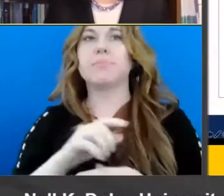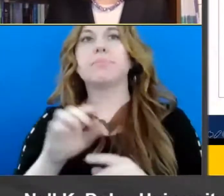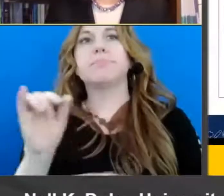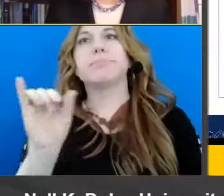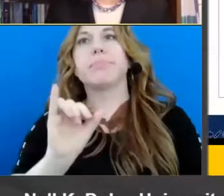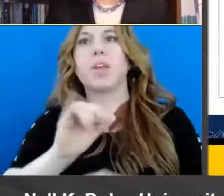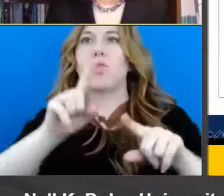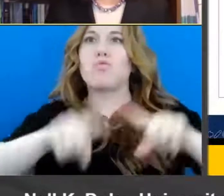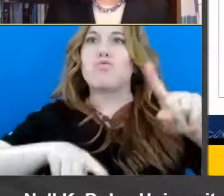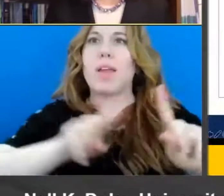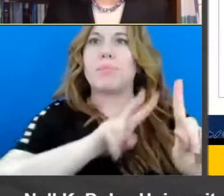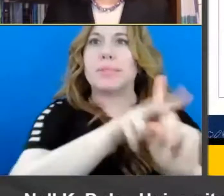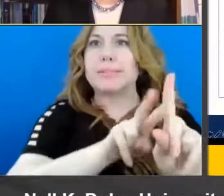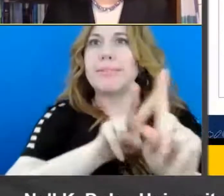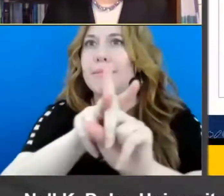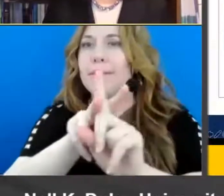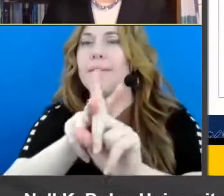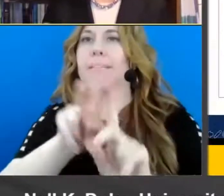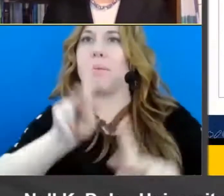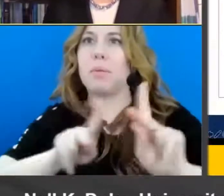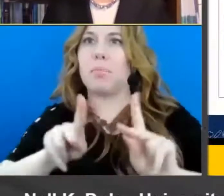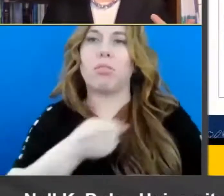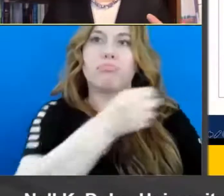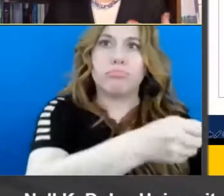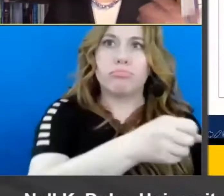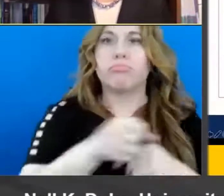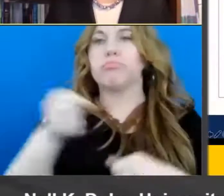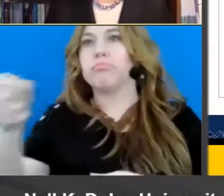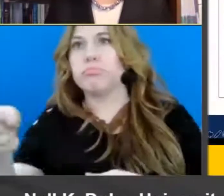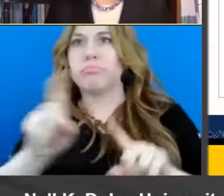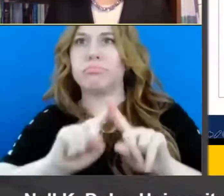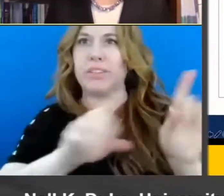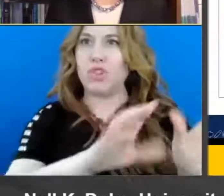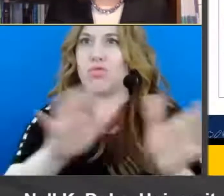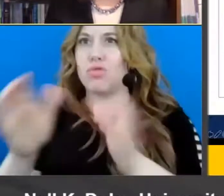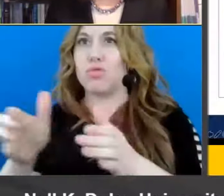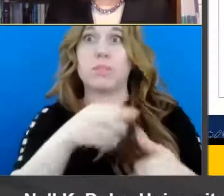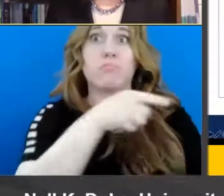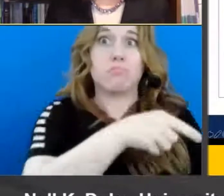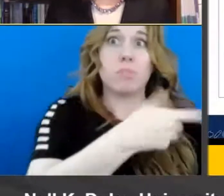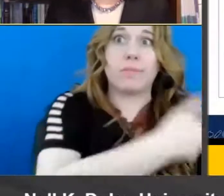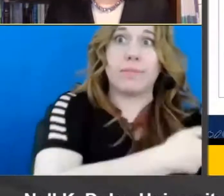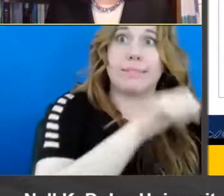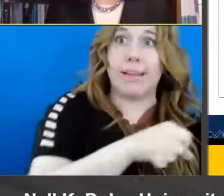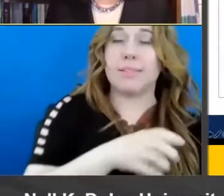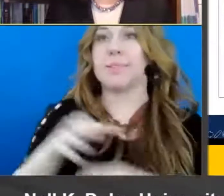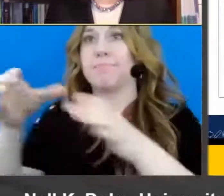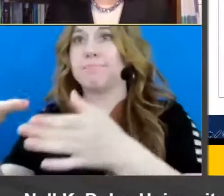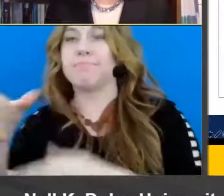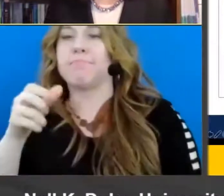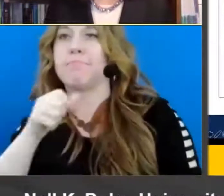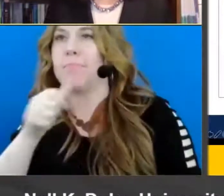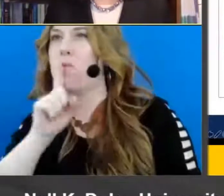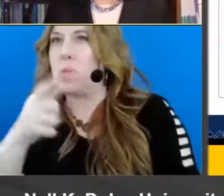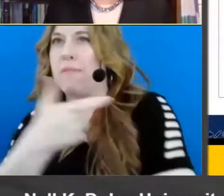randomly assign people to either receive the vaccine or to not receive the vaccine, or they look